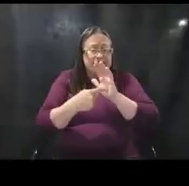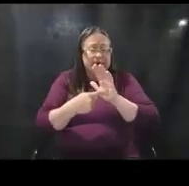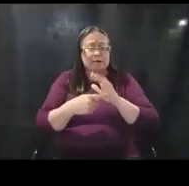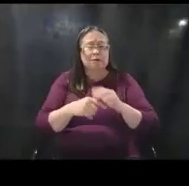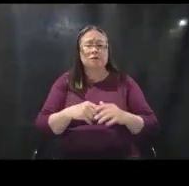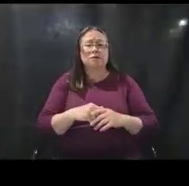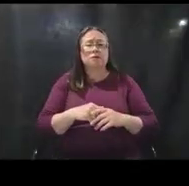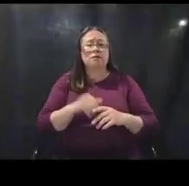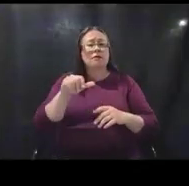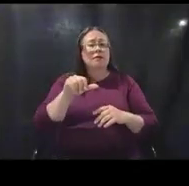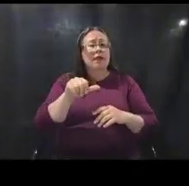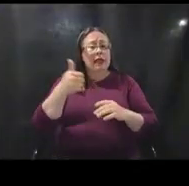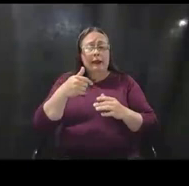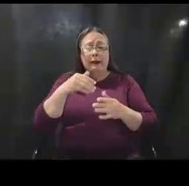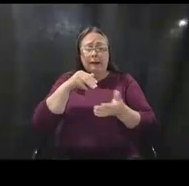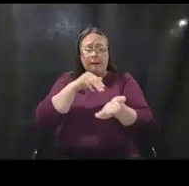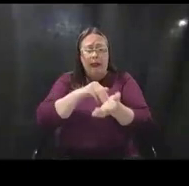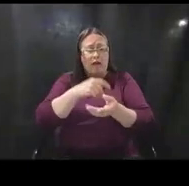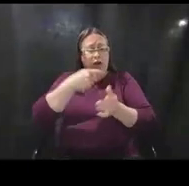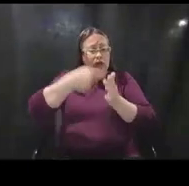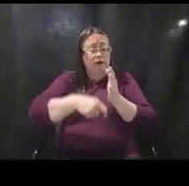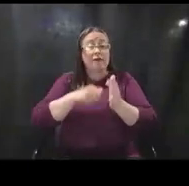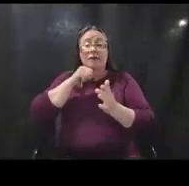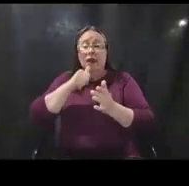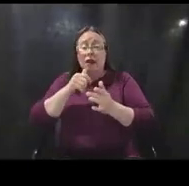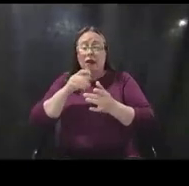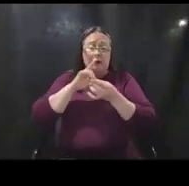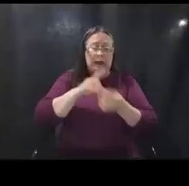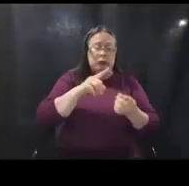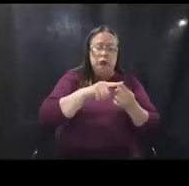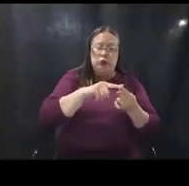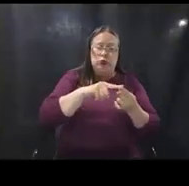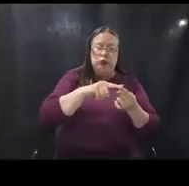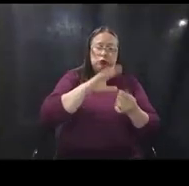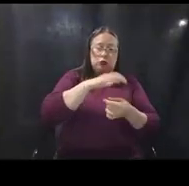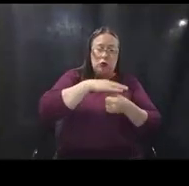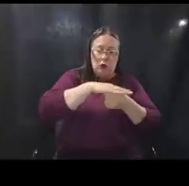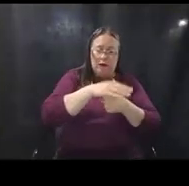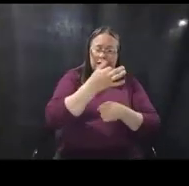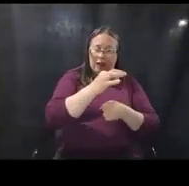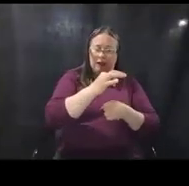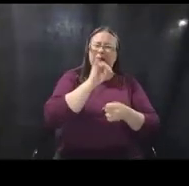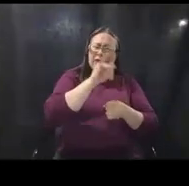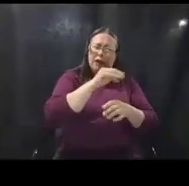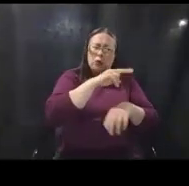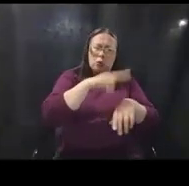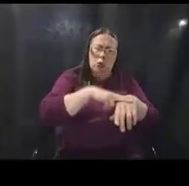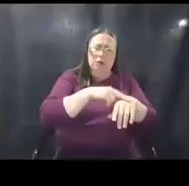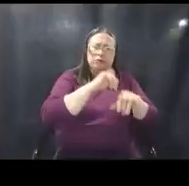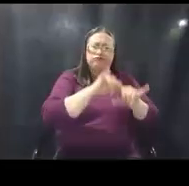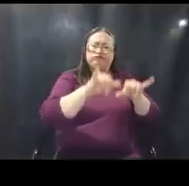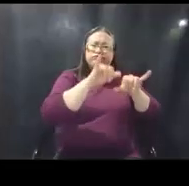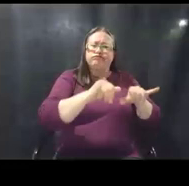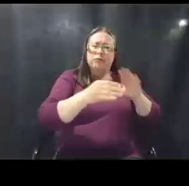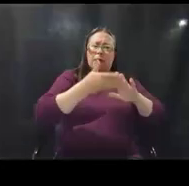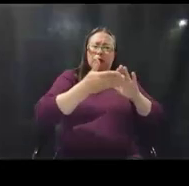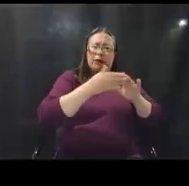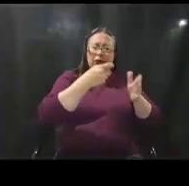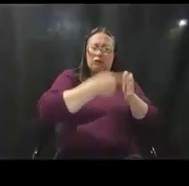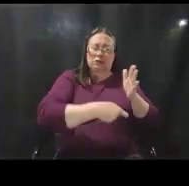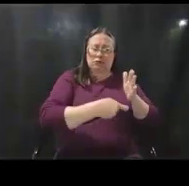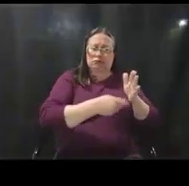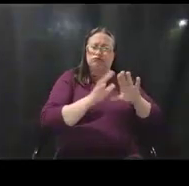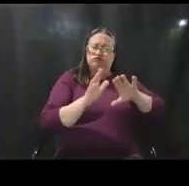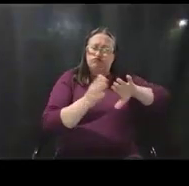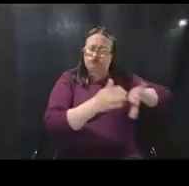any medical costs that are not related to COVID-19 would be considered normal standard operating costs. So, uh, there would be,